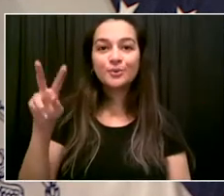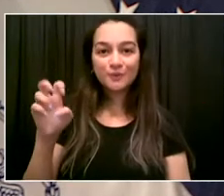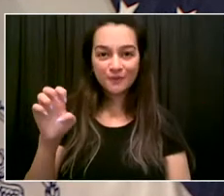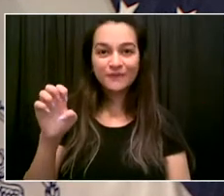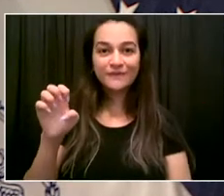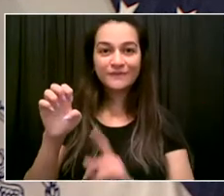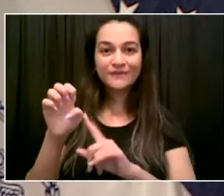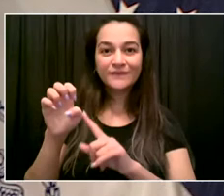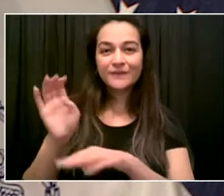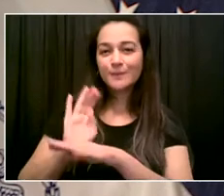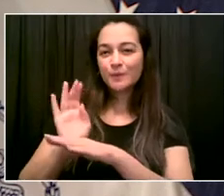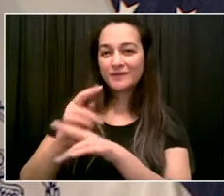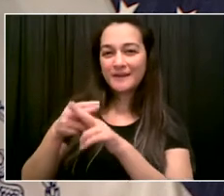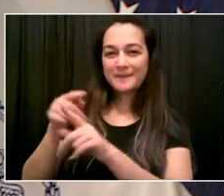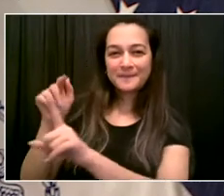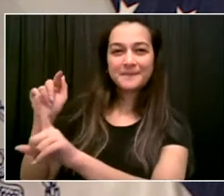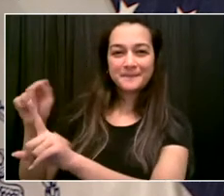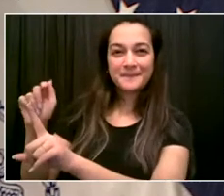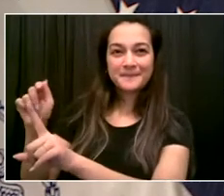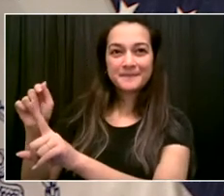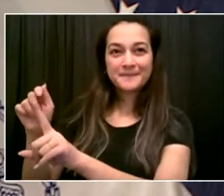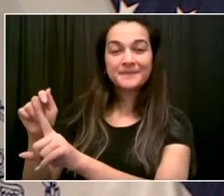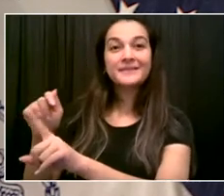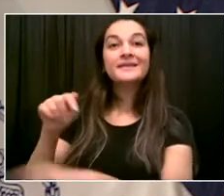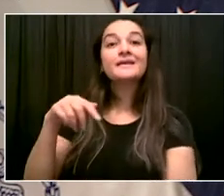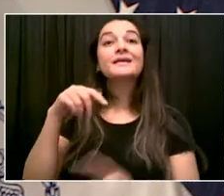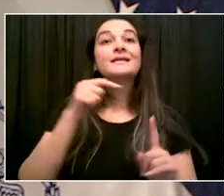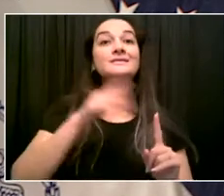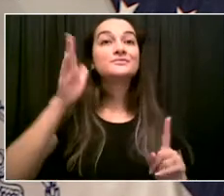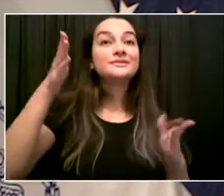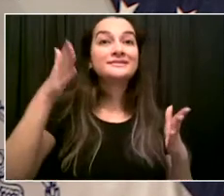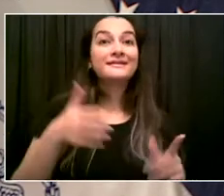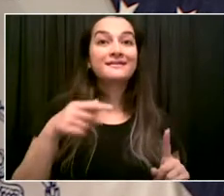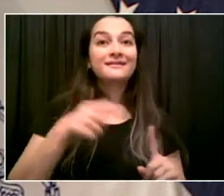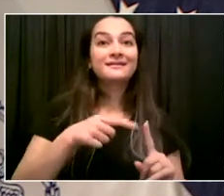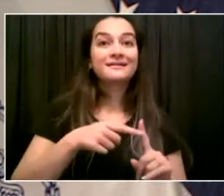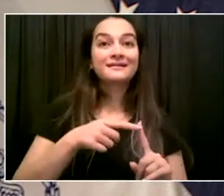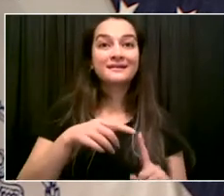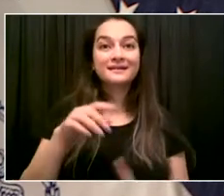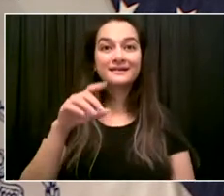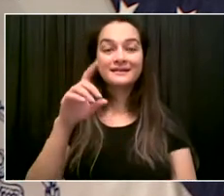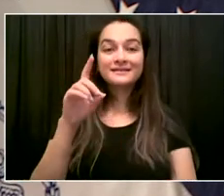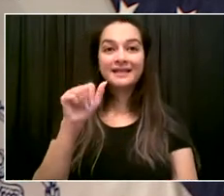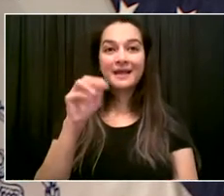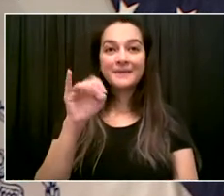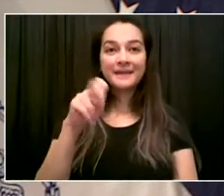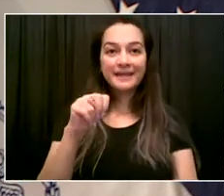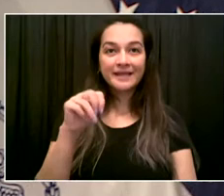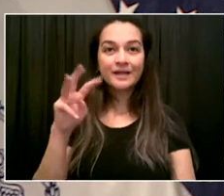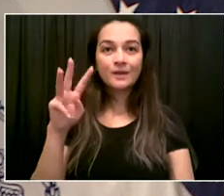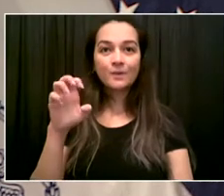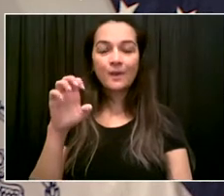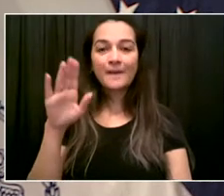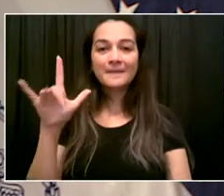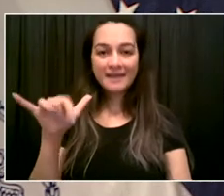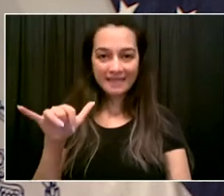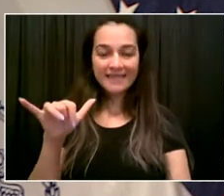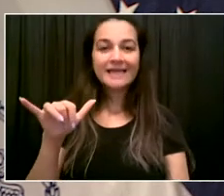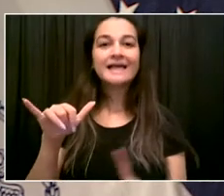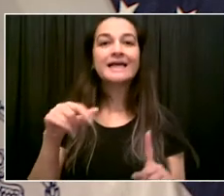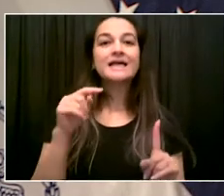Webley. But he is also known as Cool Rock Ski of the Fat Boys. Welcome, Damien.